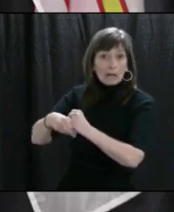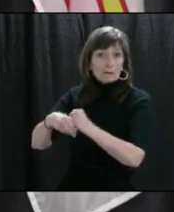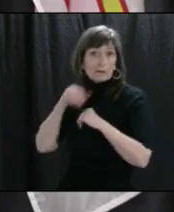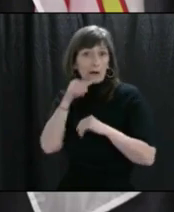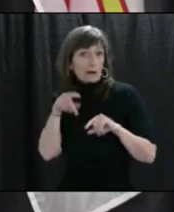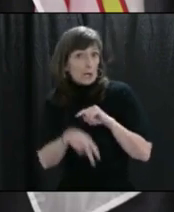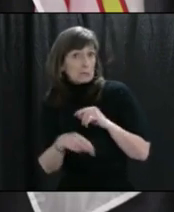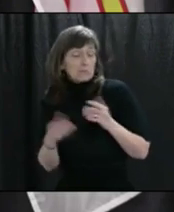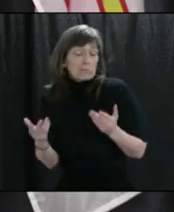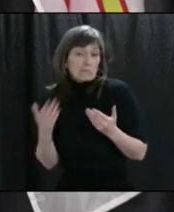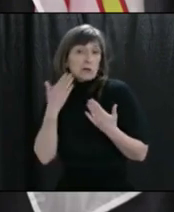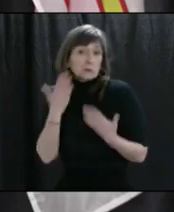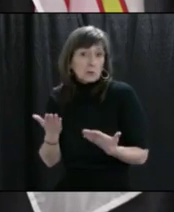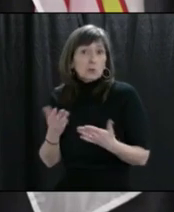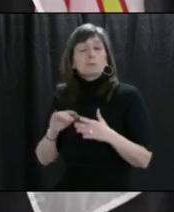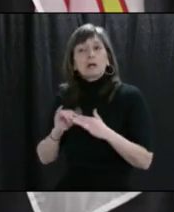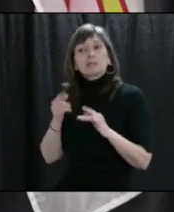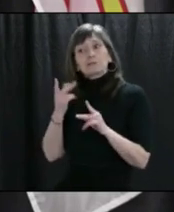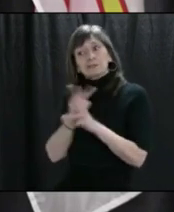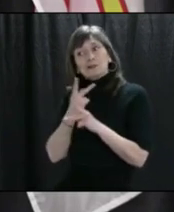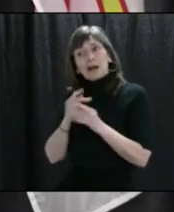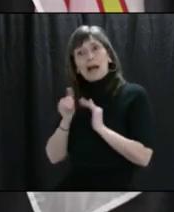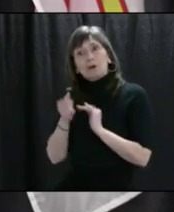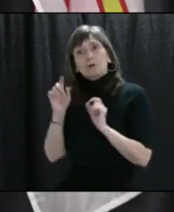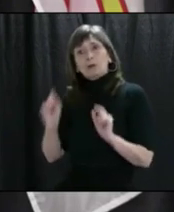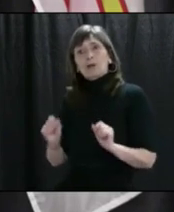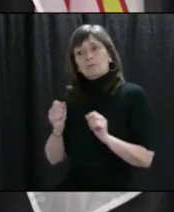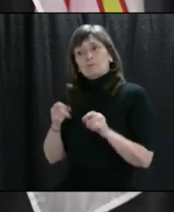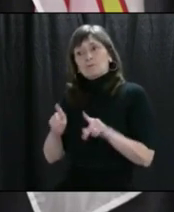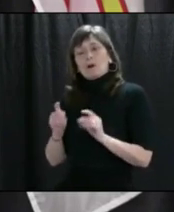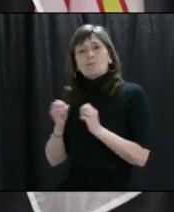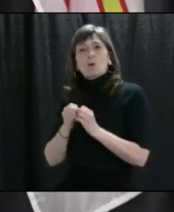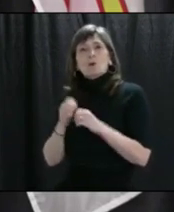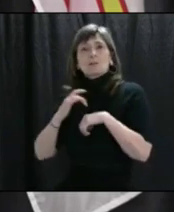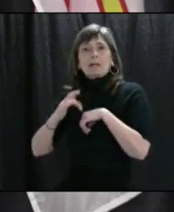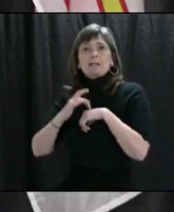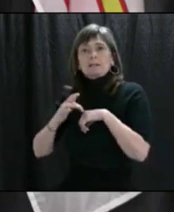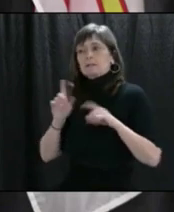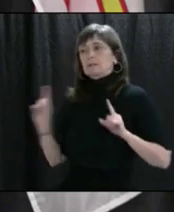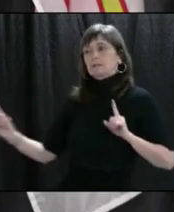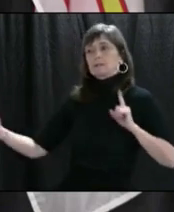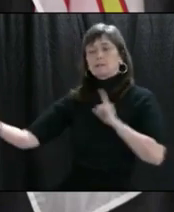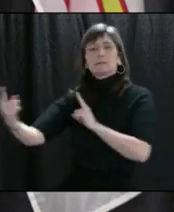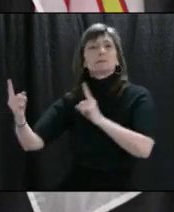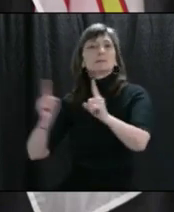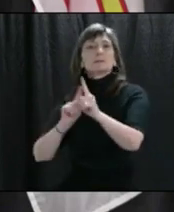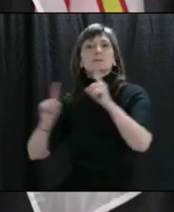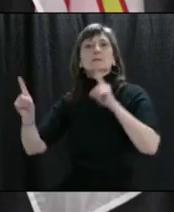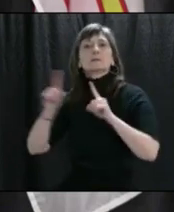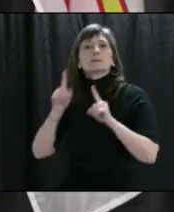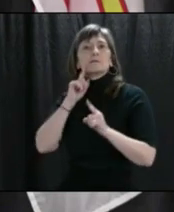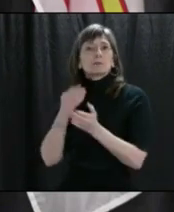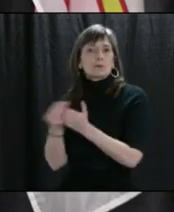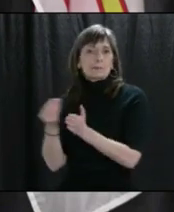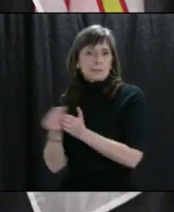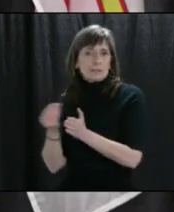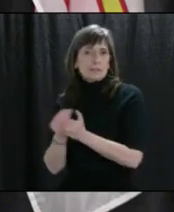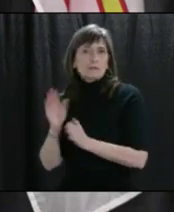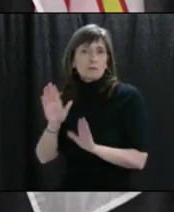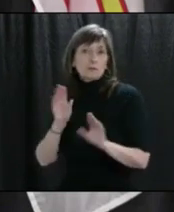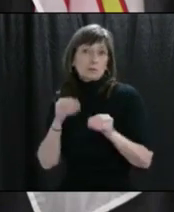It will provide for the social distancing, the physical distancing that's required so people can go out and get those essential items.